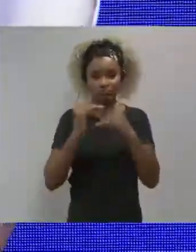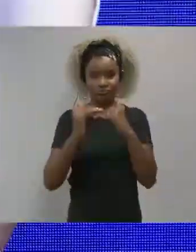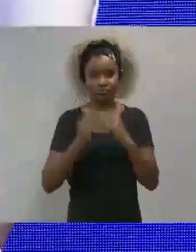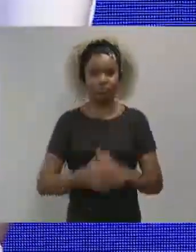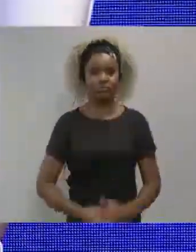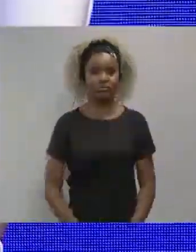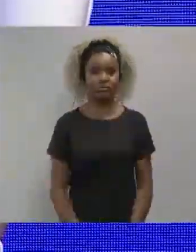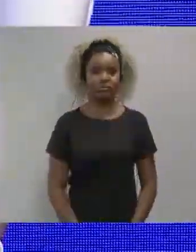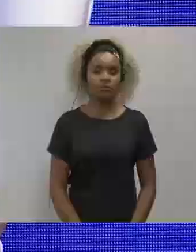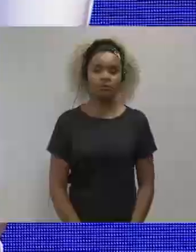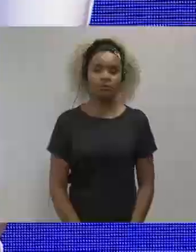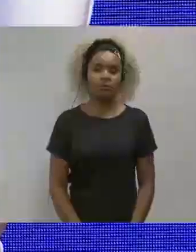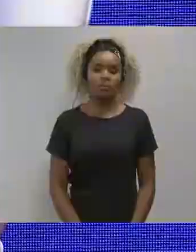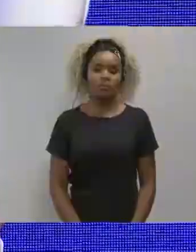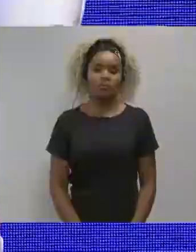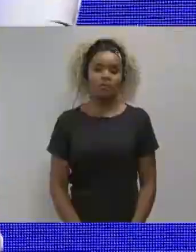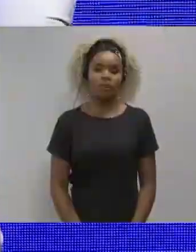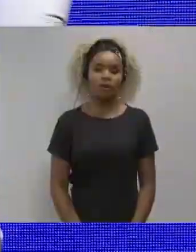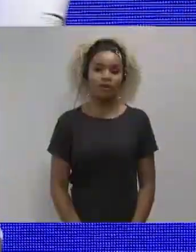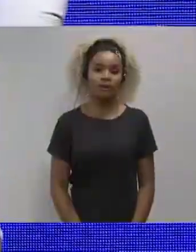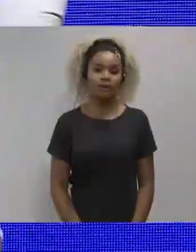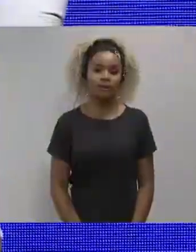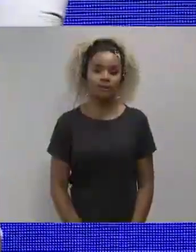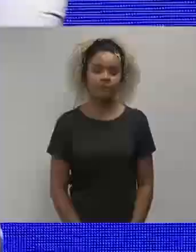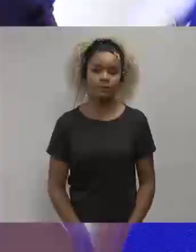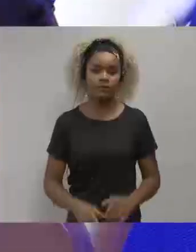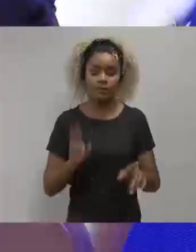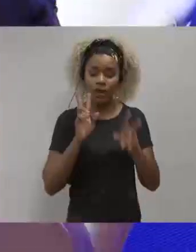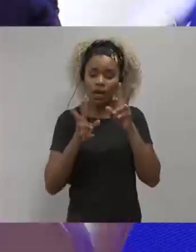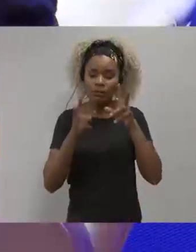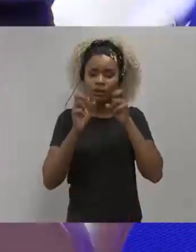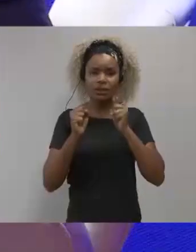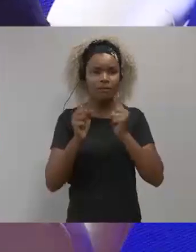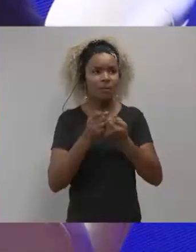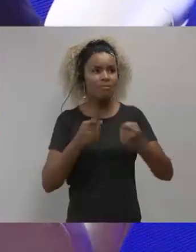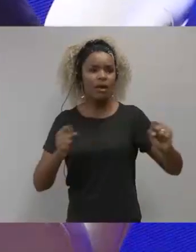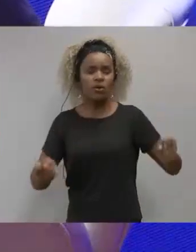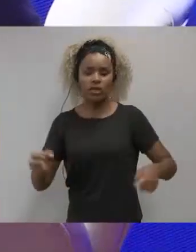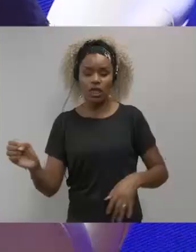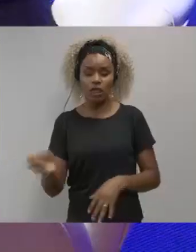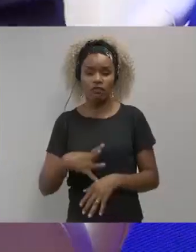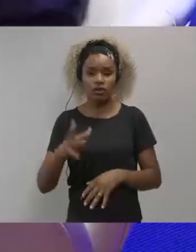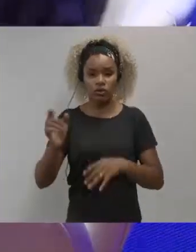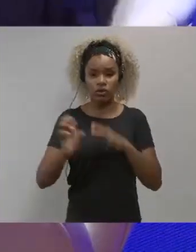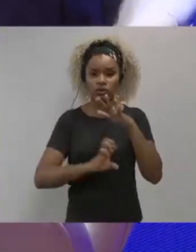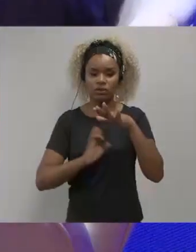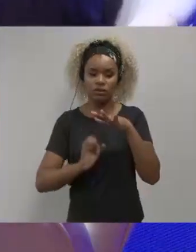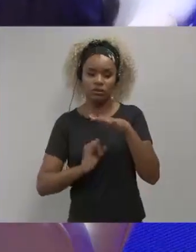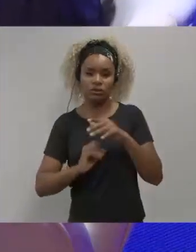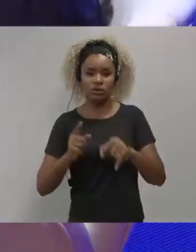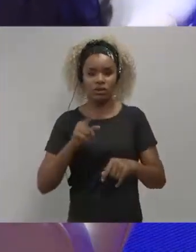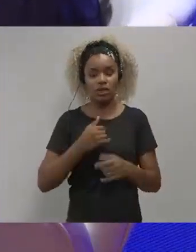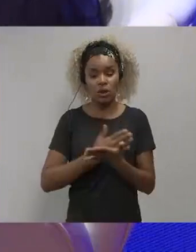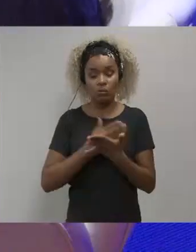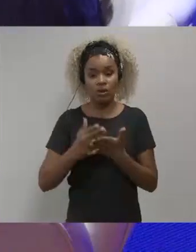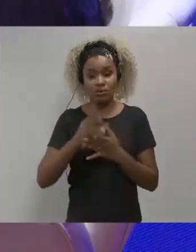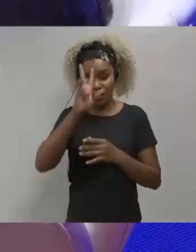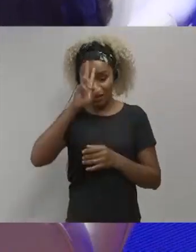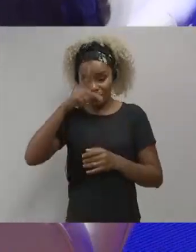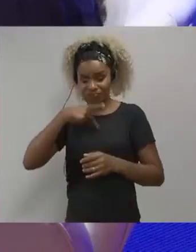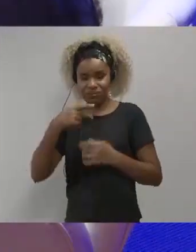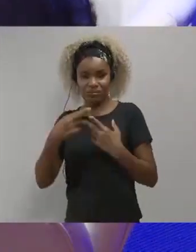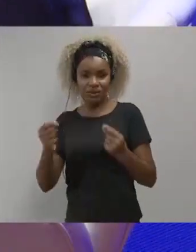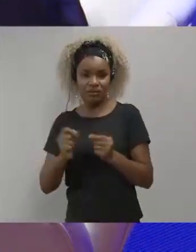be careful along this process. Well, nice, Virginia, we can notice that great part of the innovations in the institutions, they come from